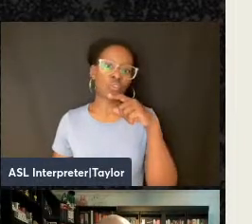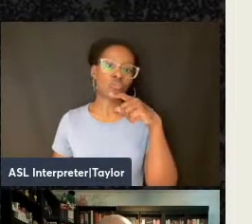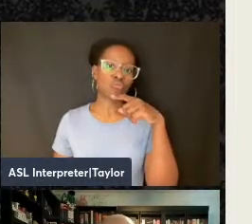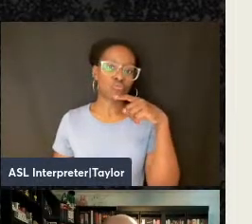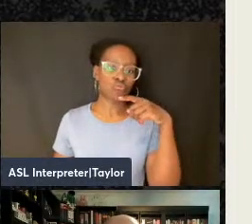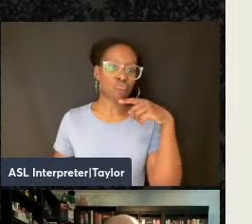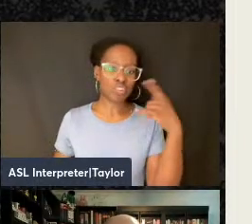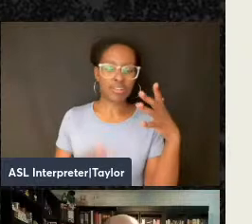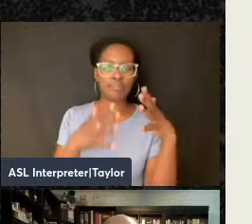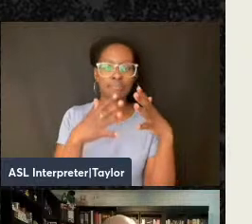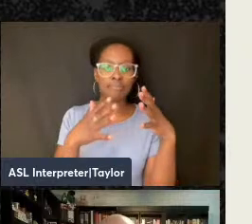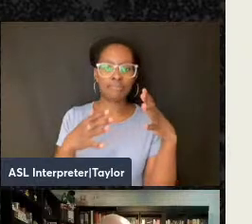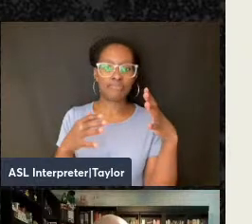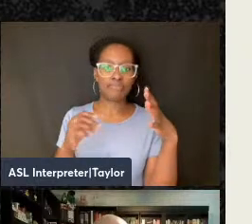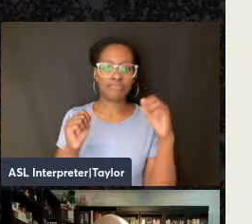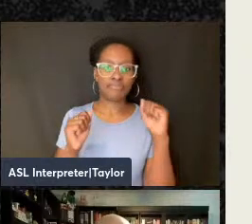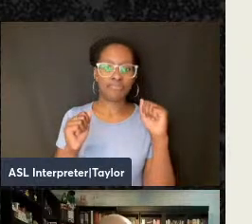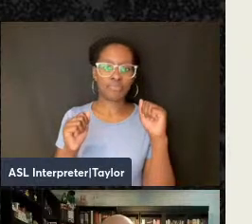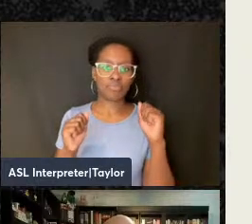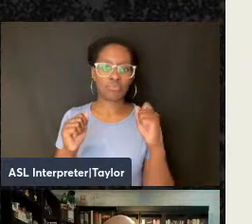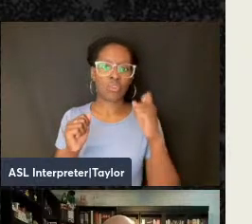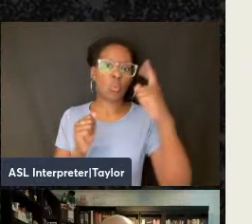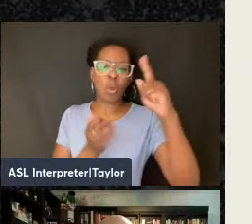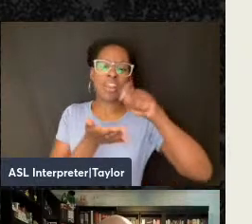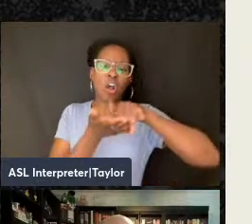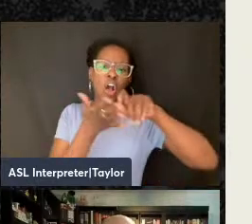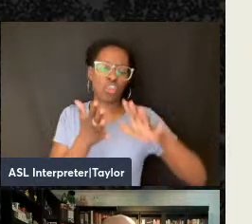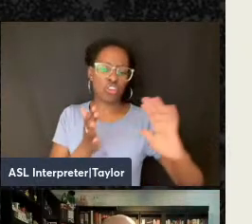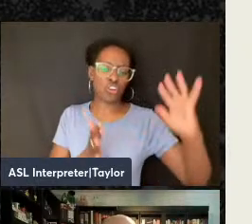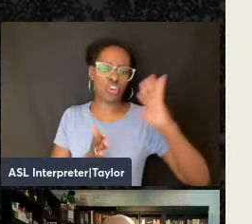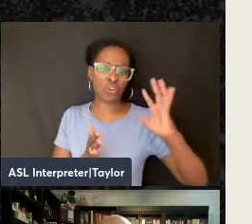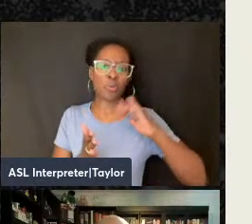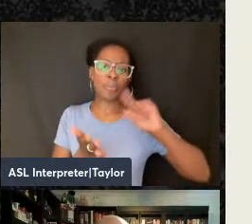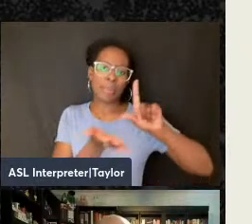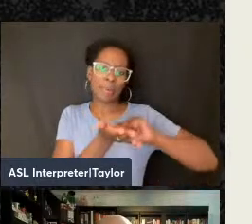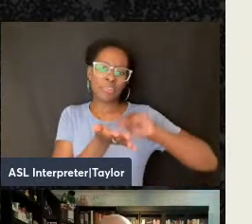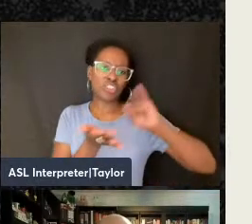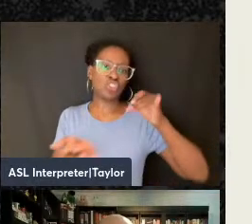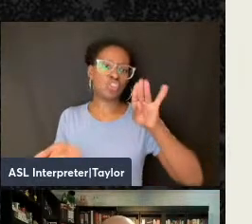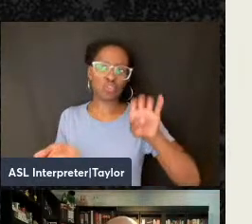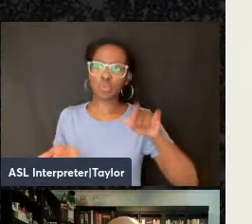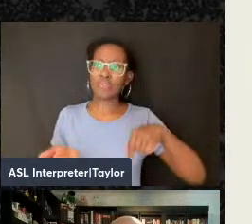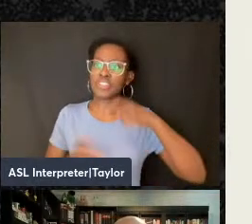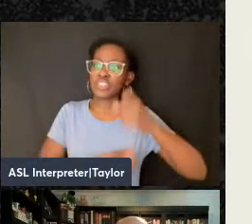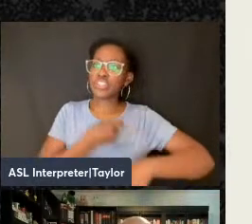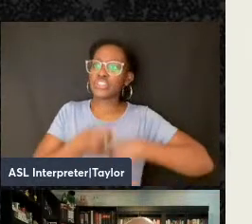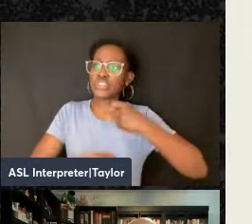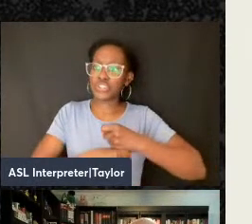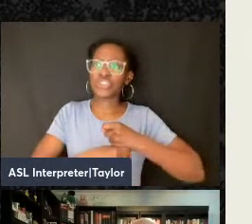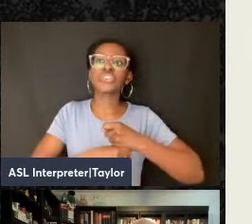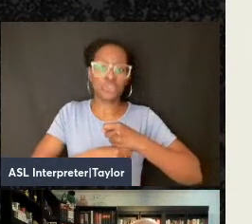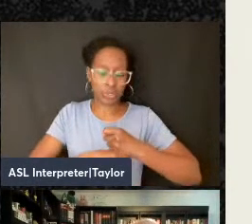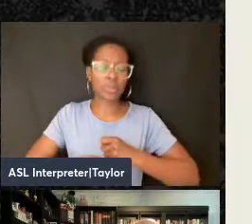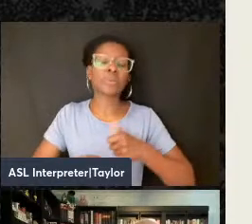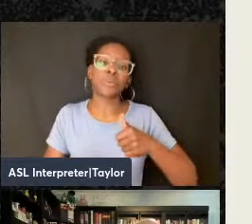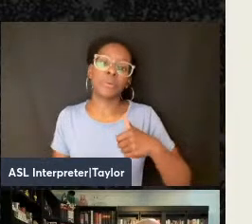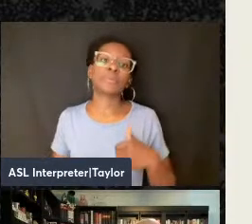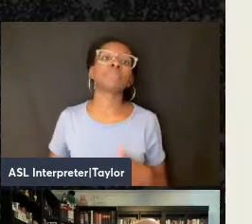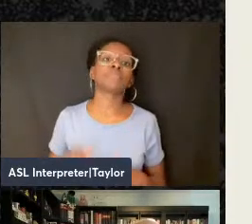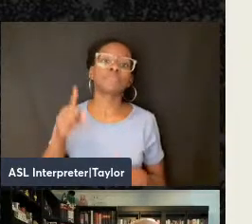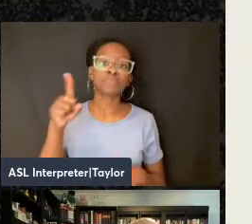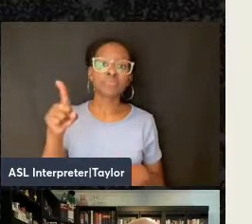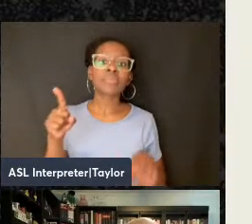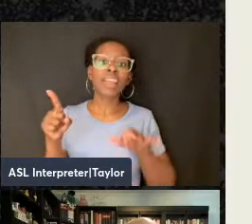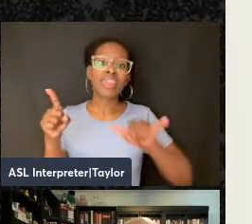in English for the first time ever in June of this year. So we're looking forward to that. But next slide. In that